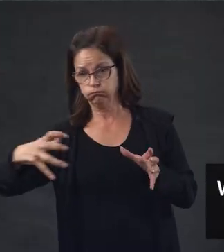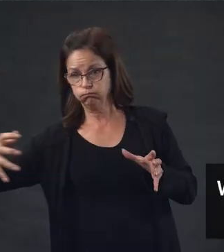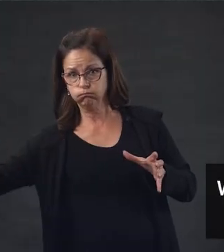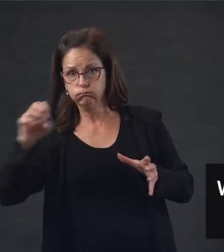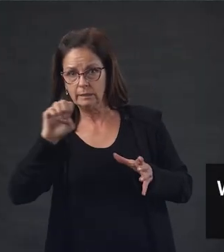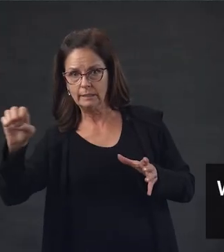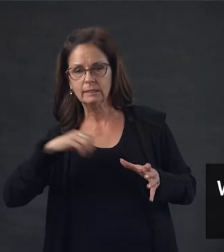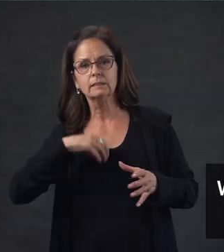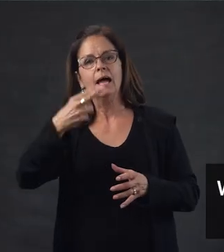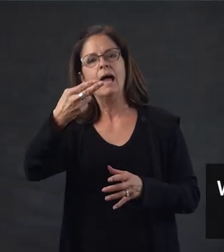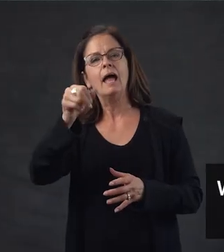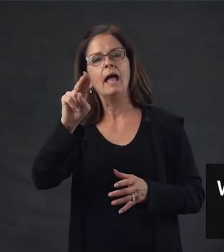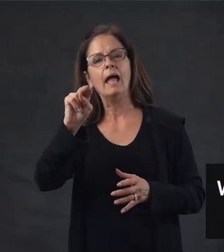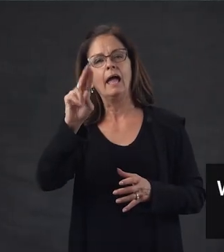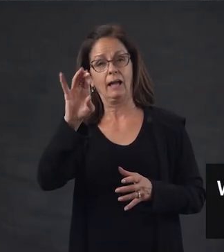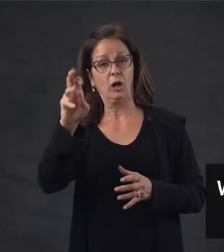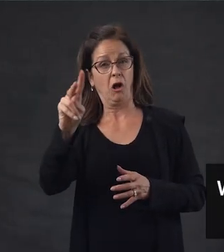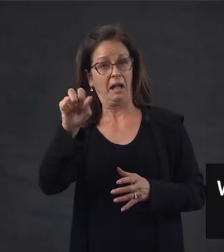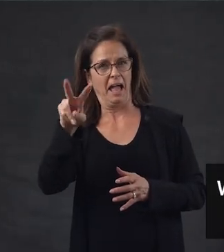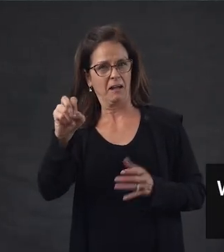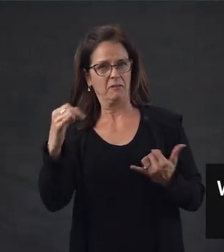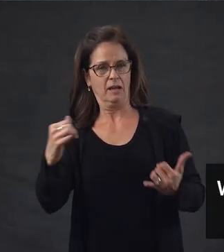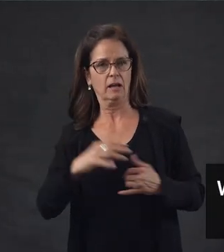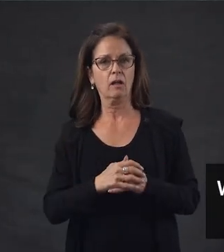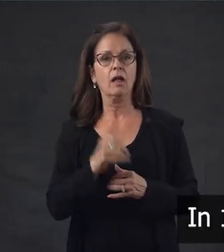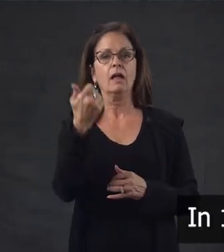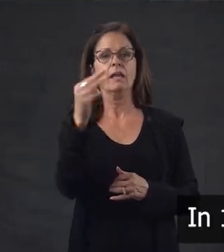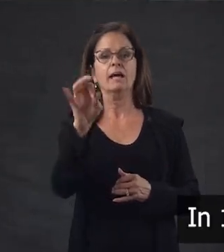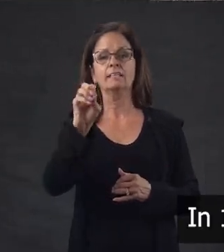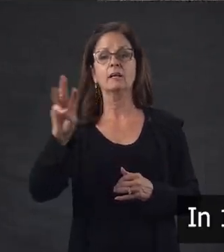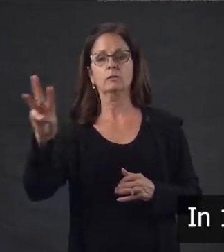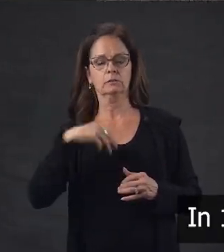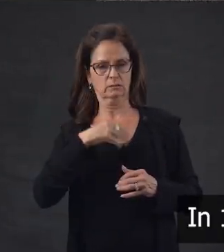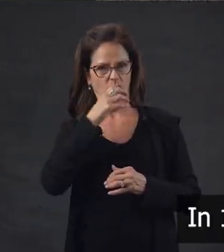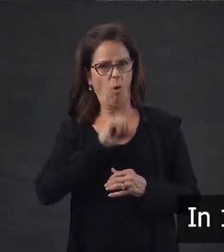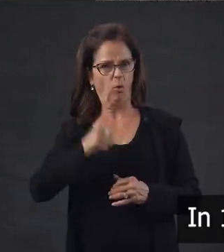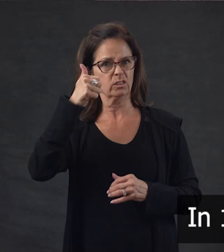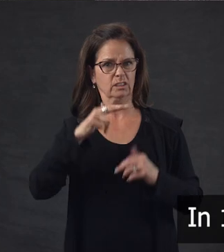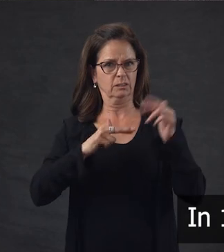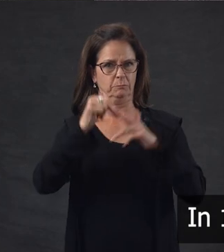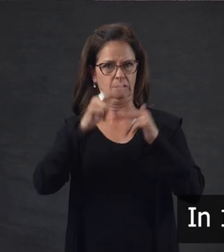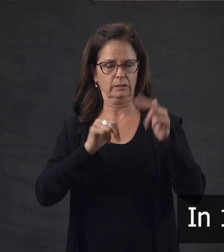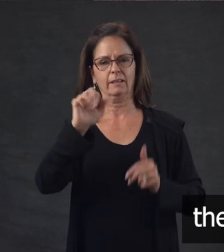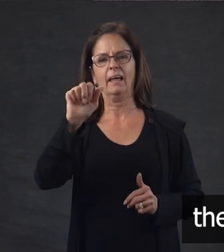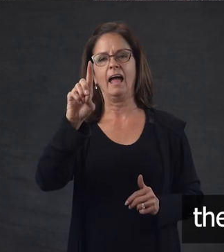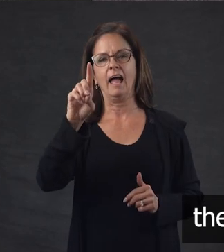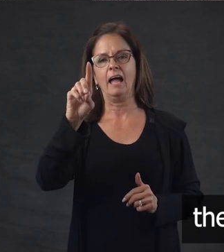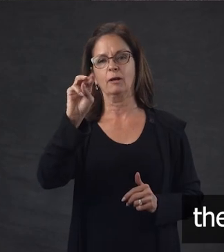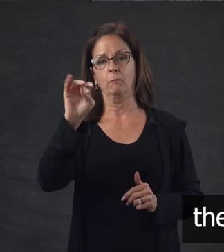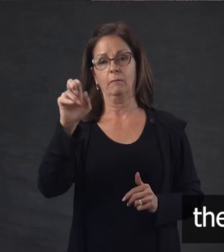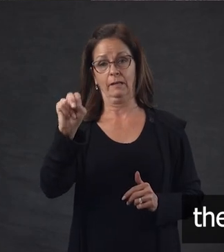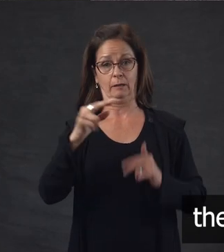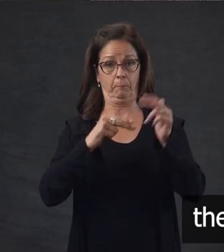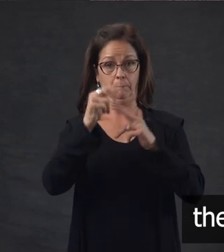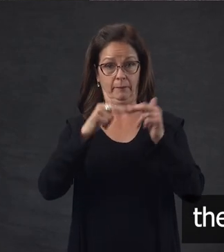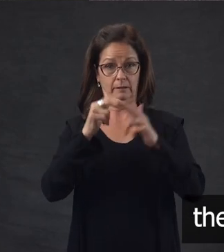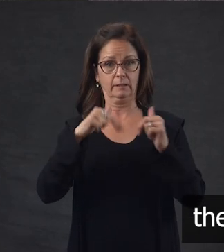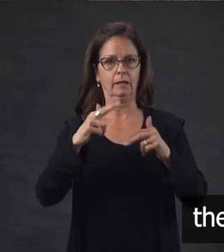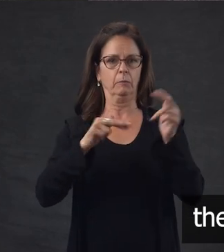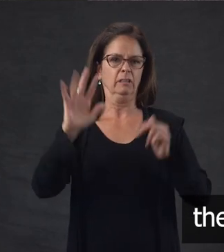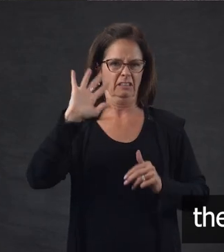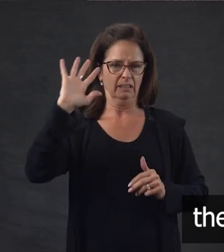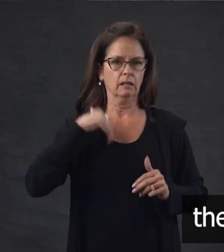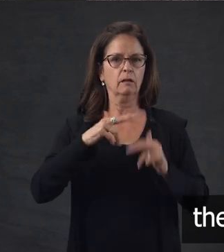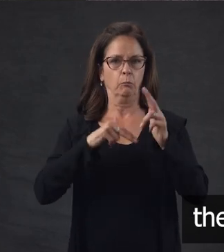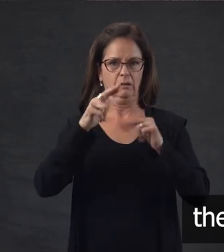which extended the property east to Hancock Avenue. In 1906, the oldest remaining building, the Administration Building, was built.